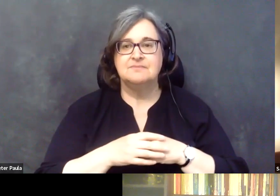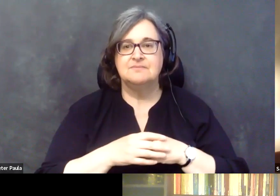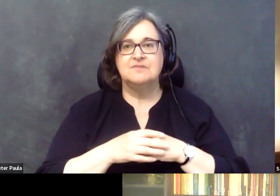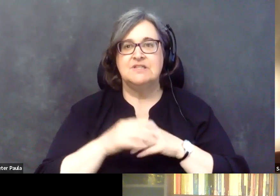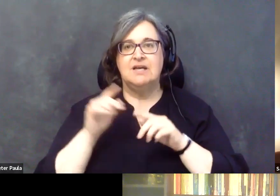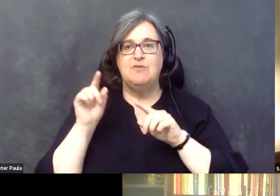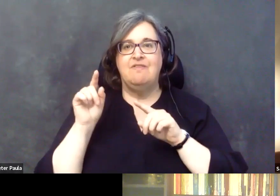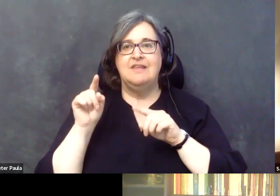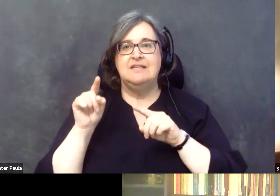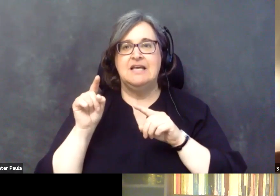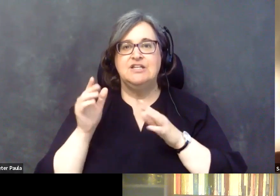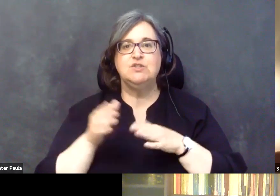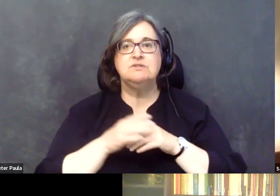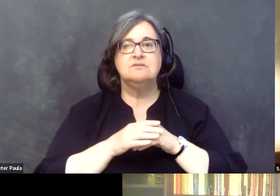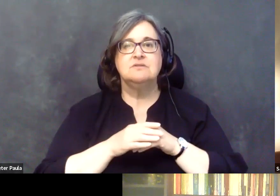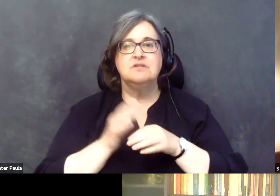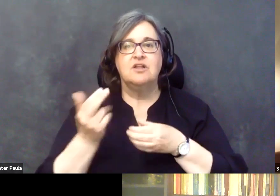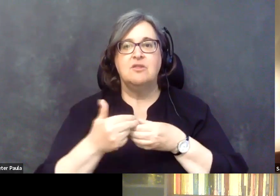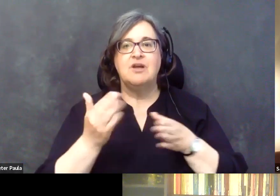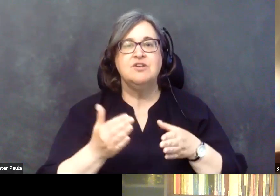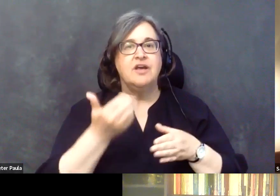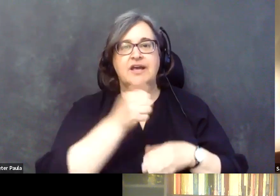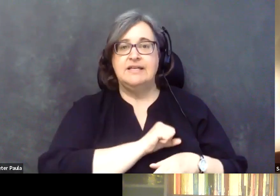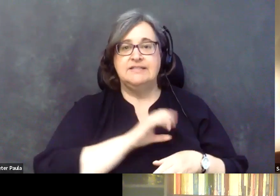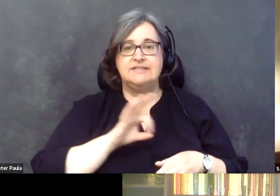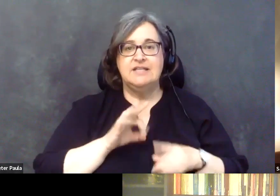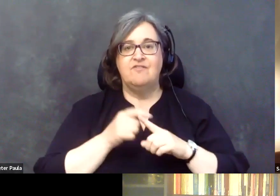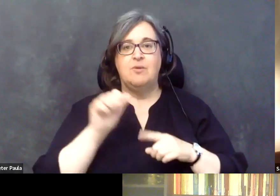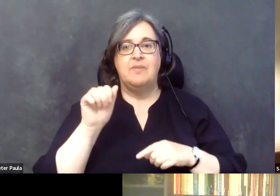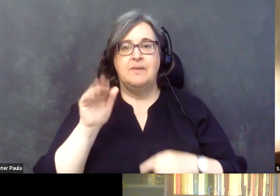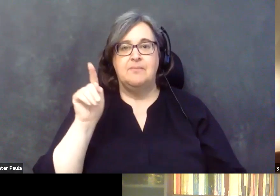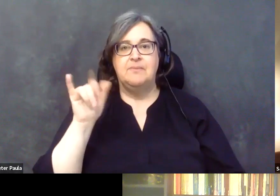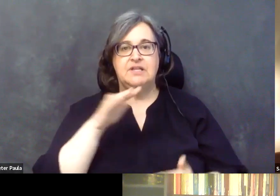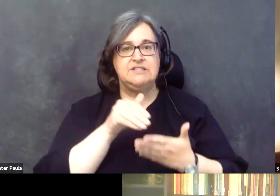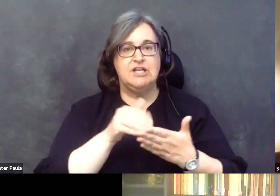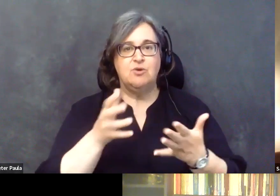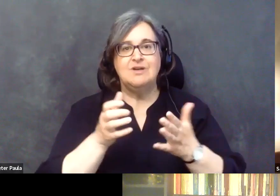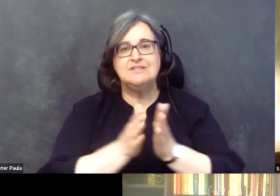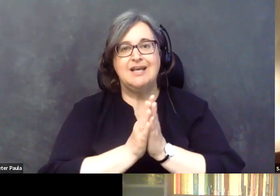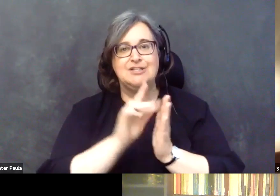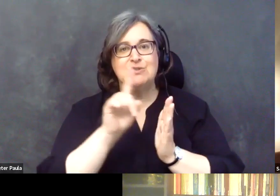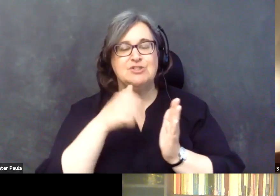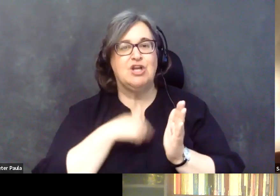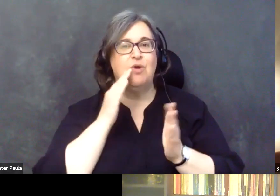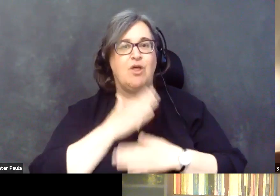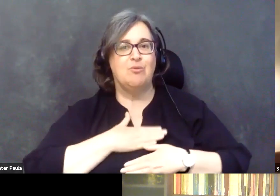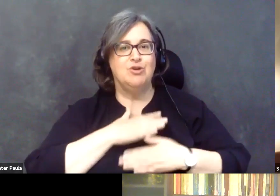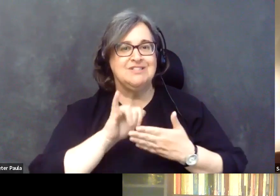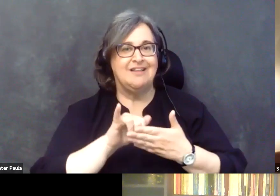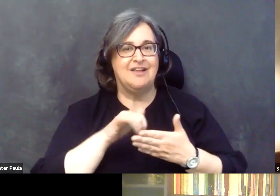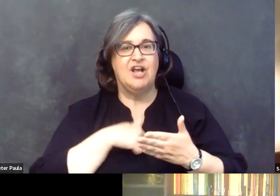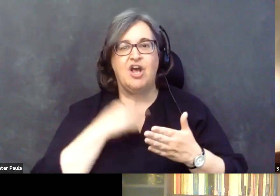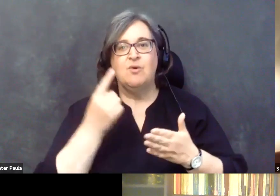attendees, uh, if there's staff from the ability center that want to ask questions. Um, I would appreciate that. I always like to hear what,